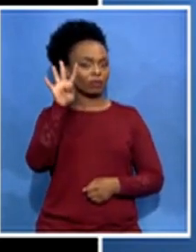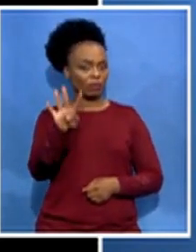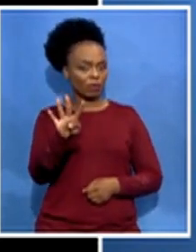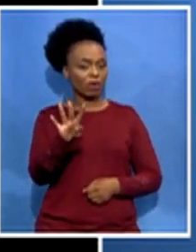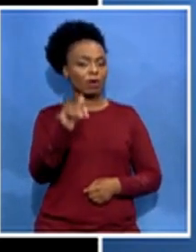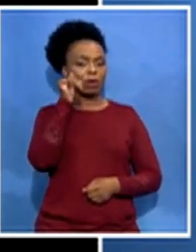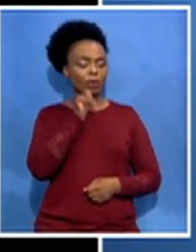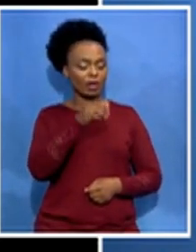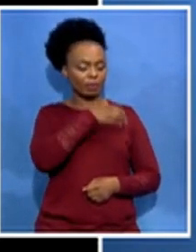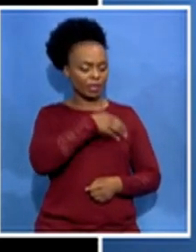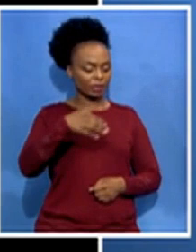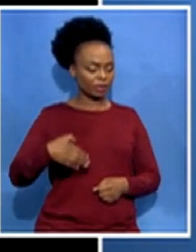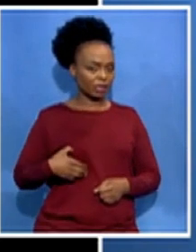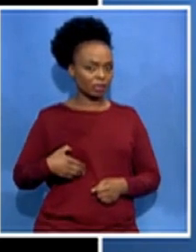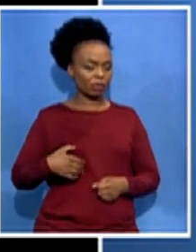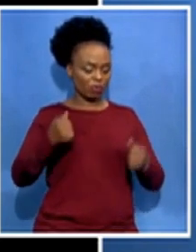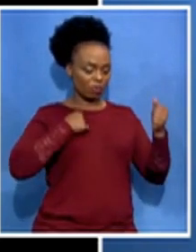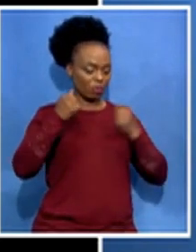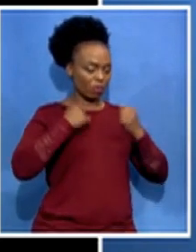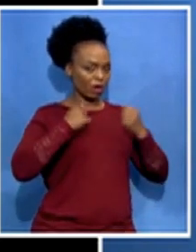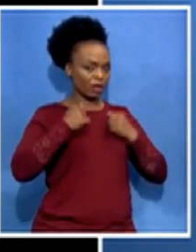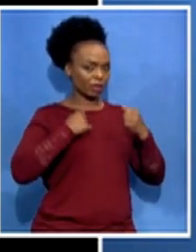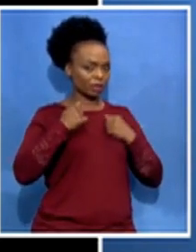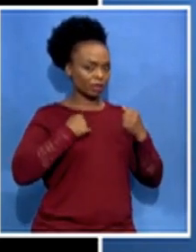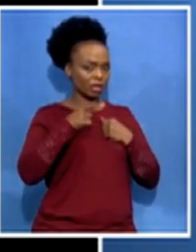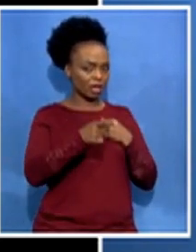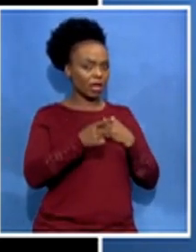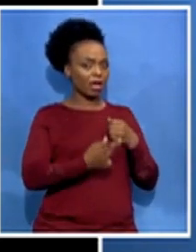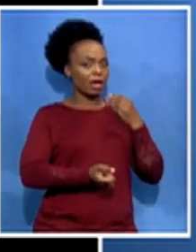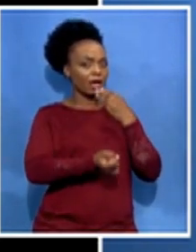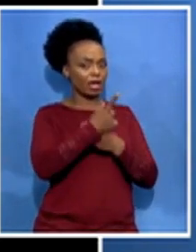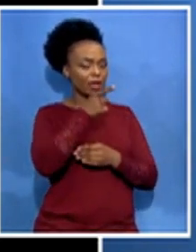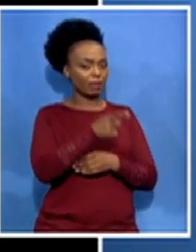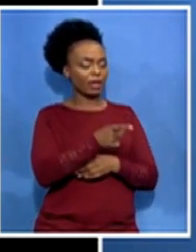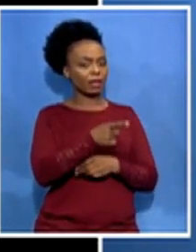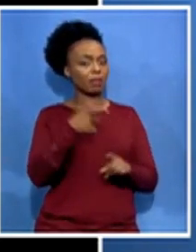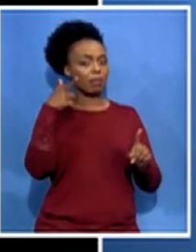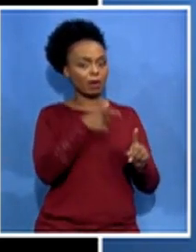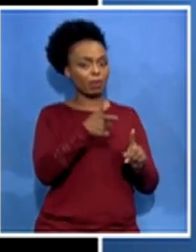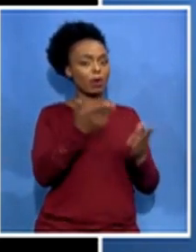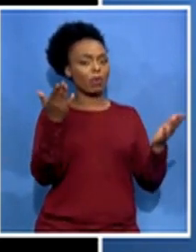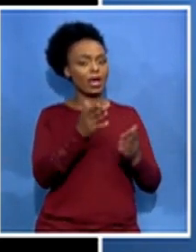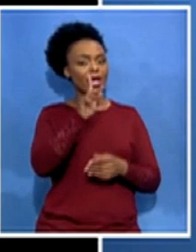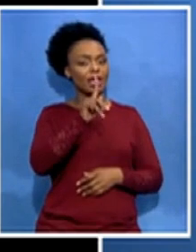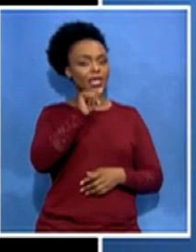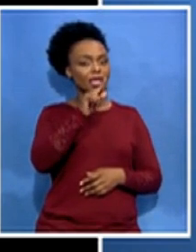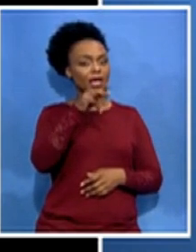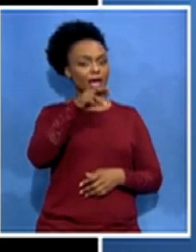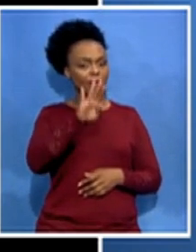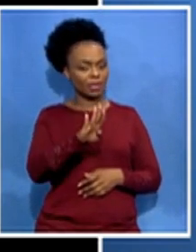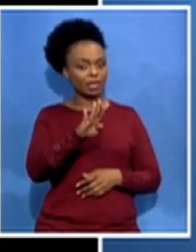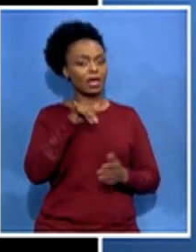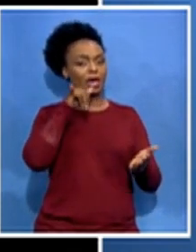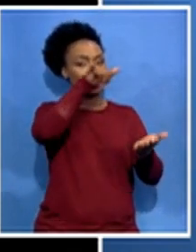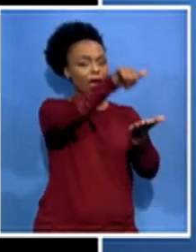was shot down at kigali airport and therefore the hutus then attacked the